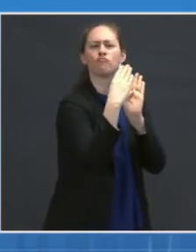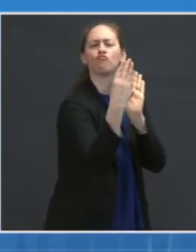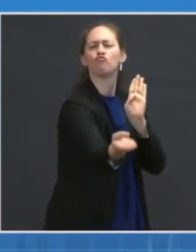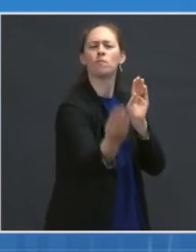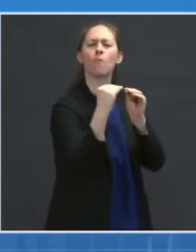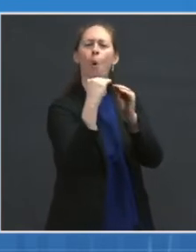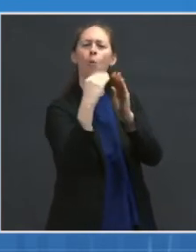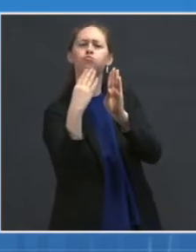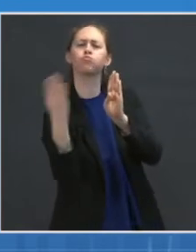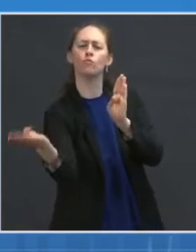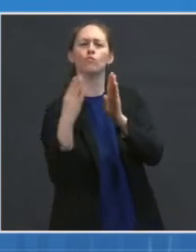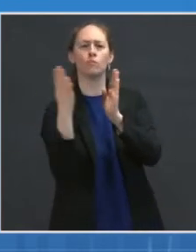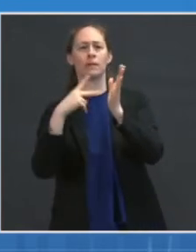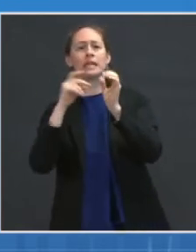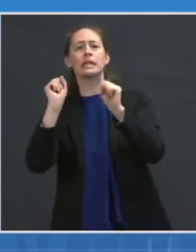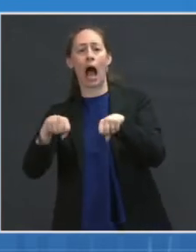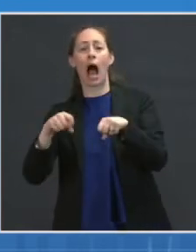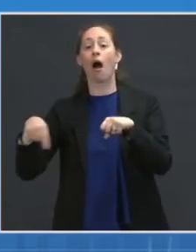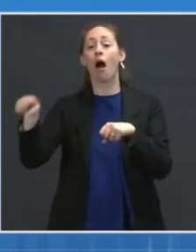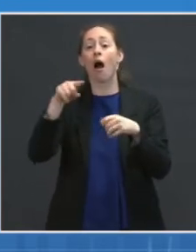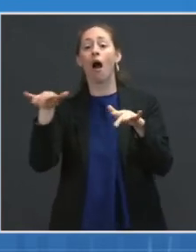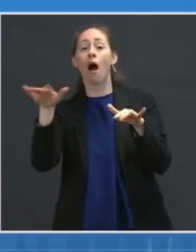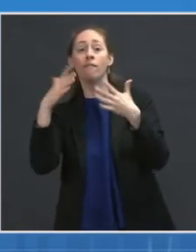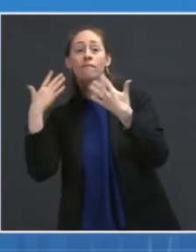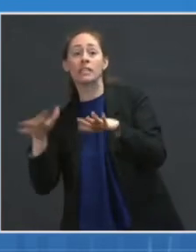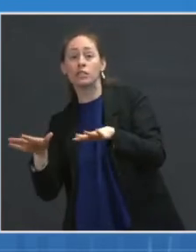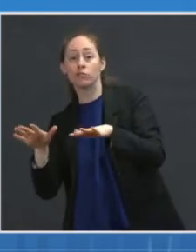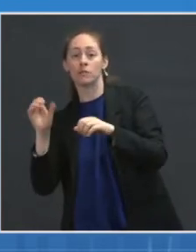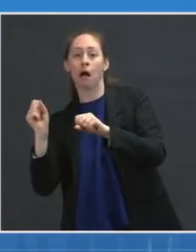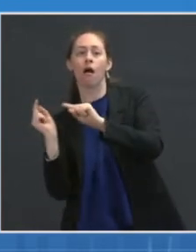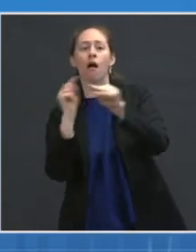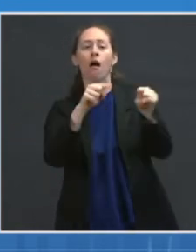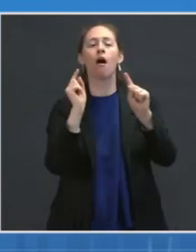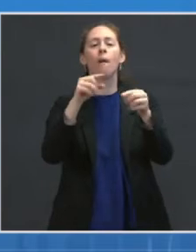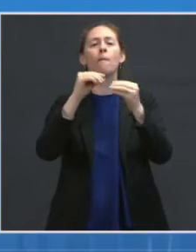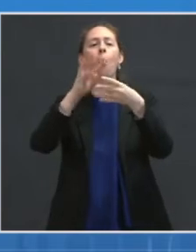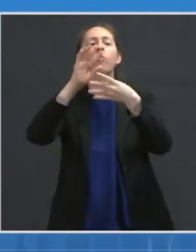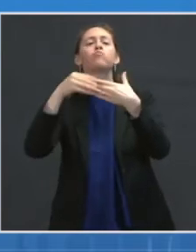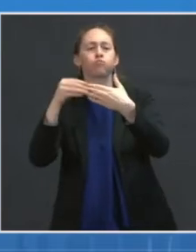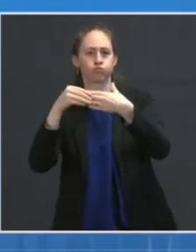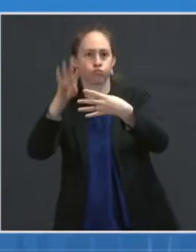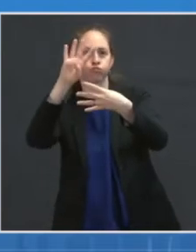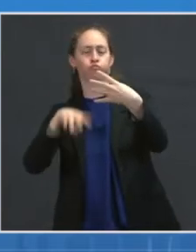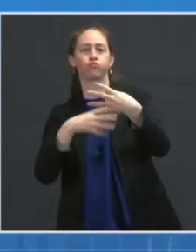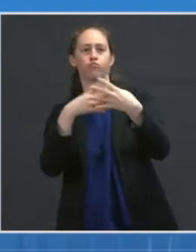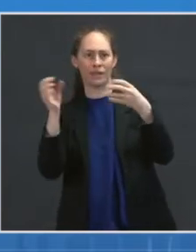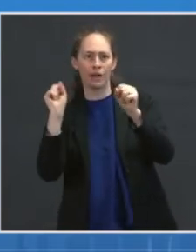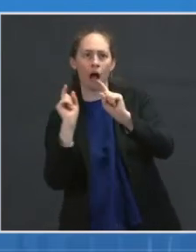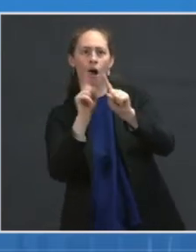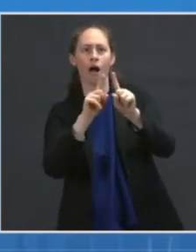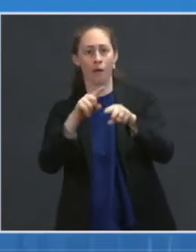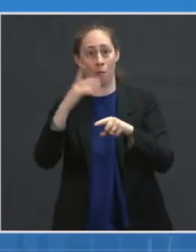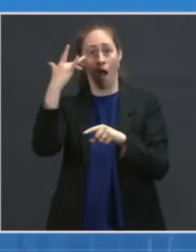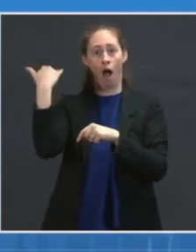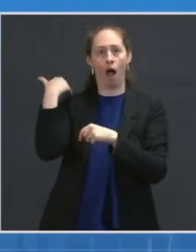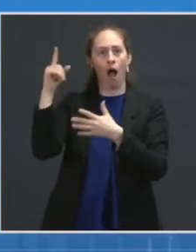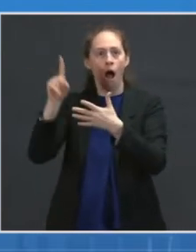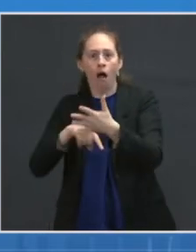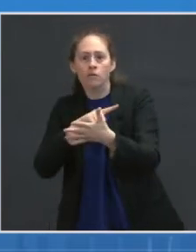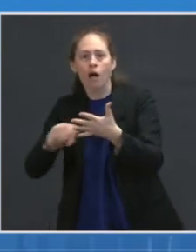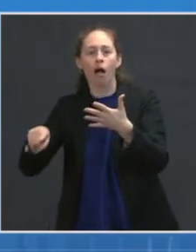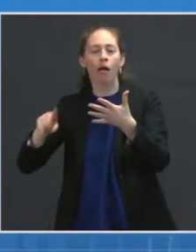over the coming days and weeks as significantly more supply arrives. States and vaccination sites